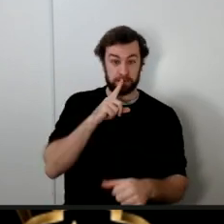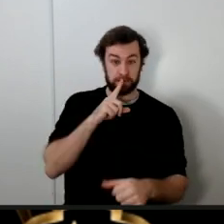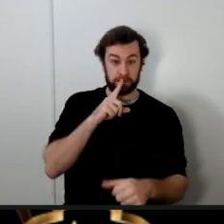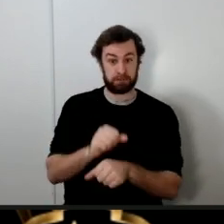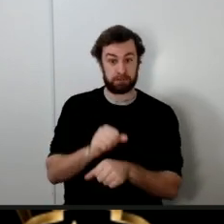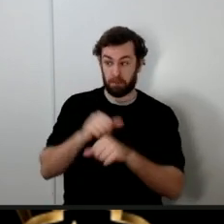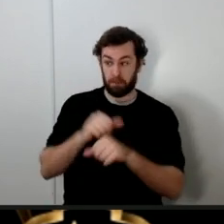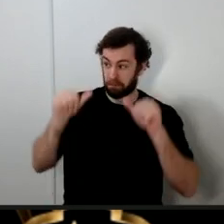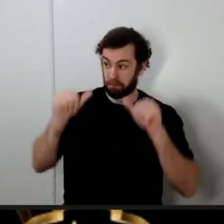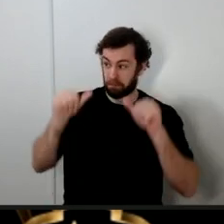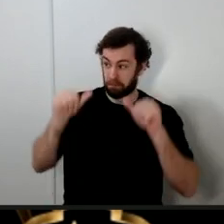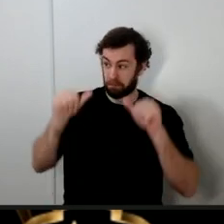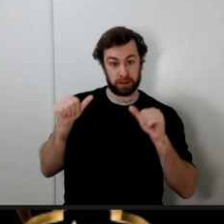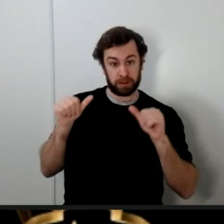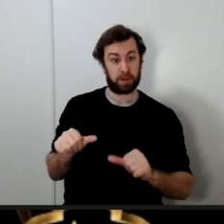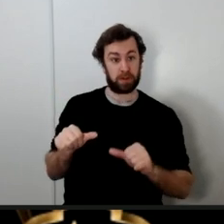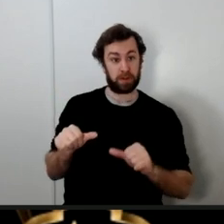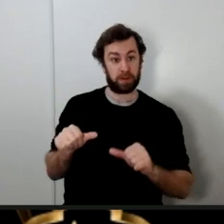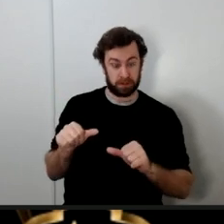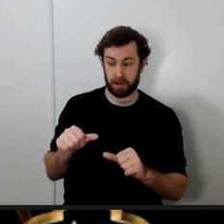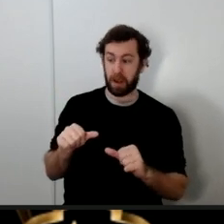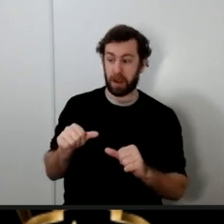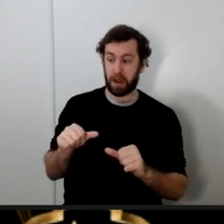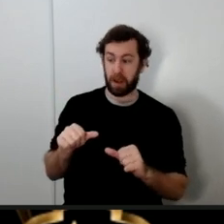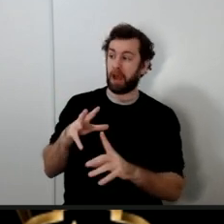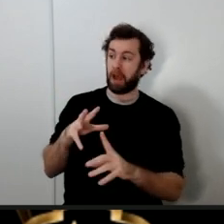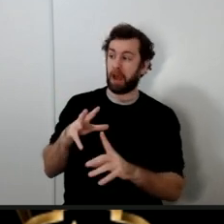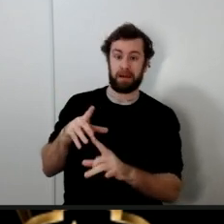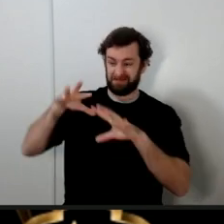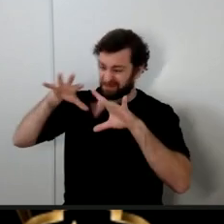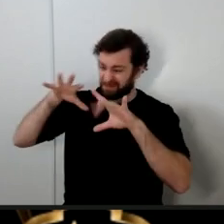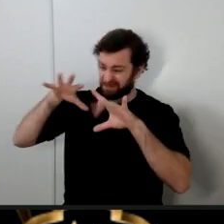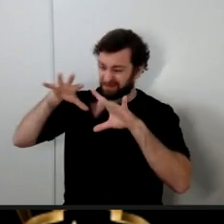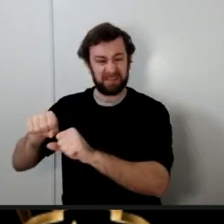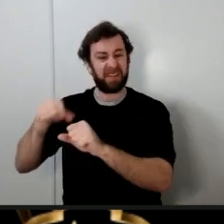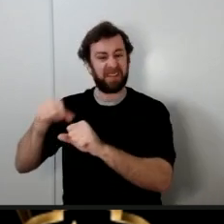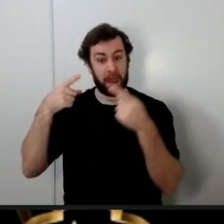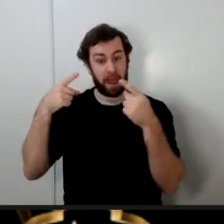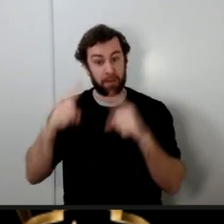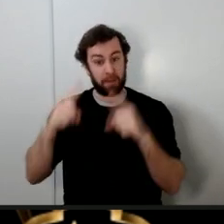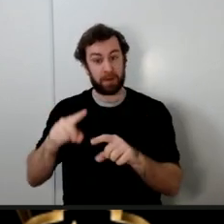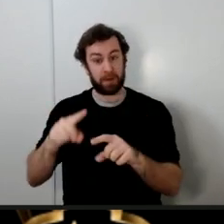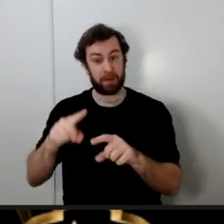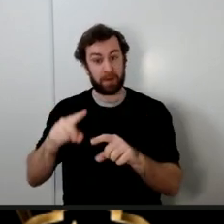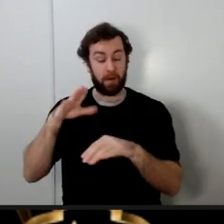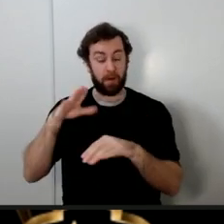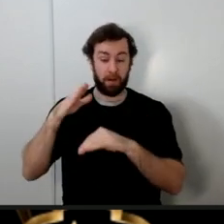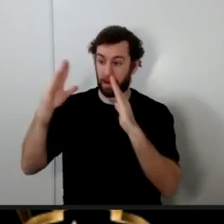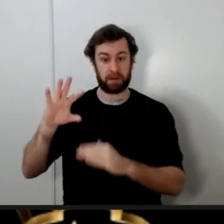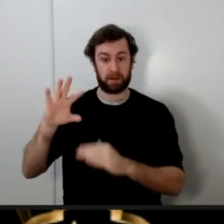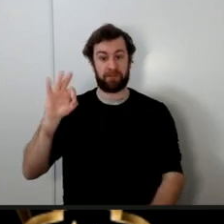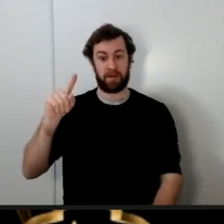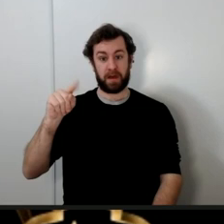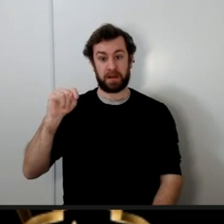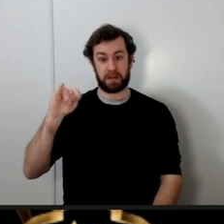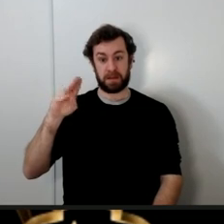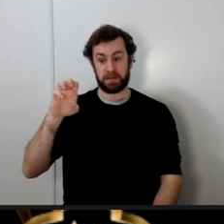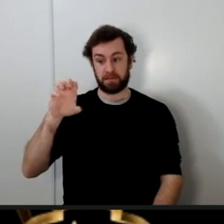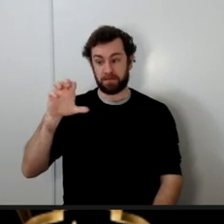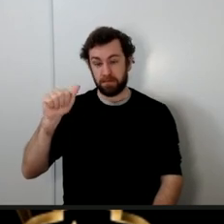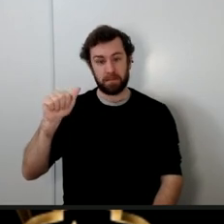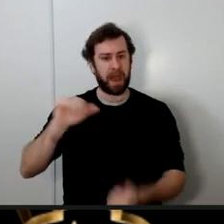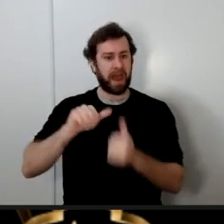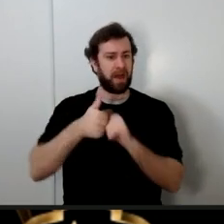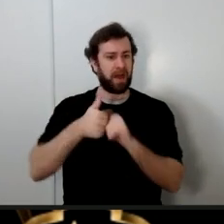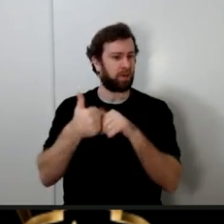that an attack like this could happen on the house of Fatima how could any companion